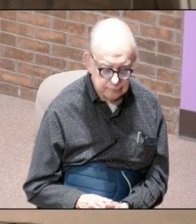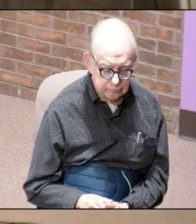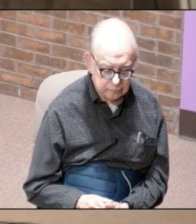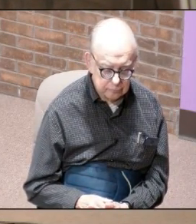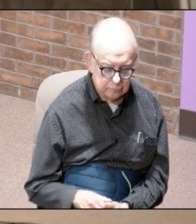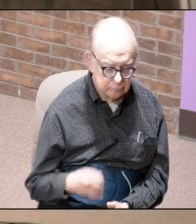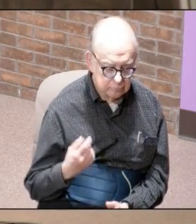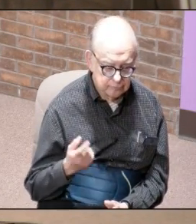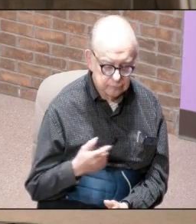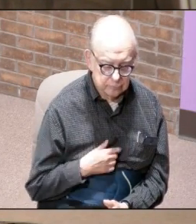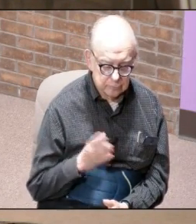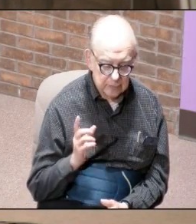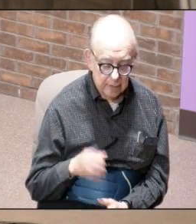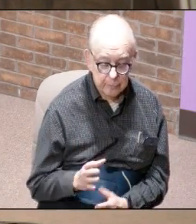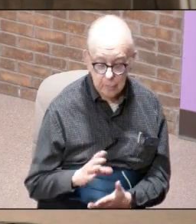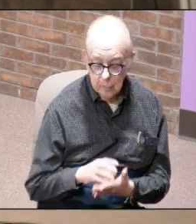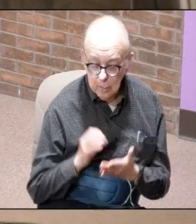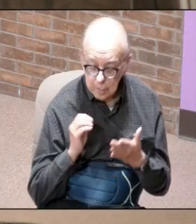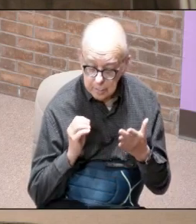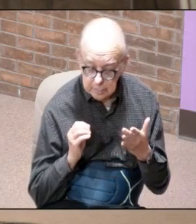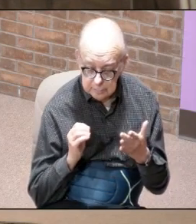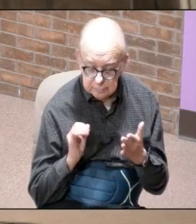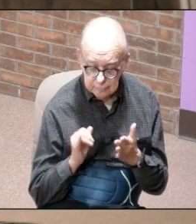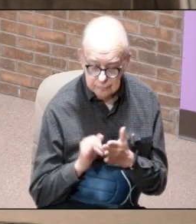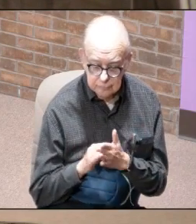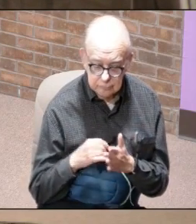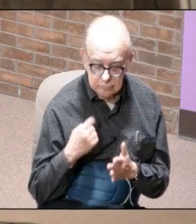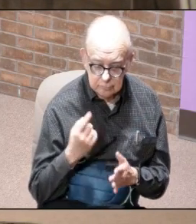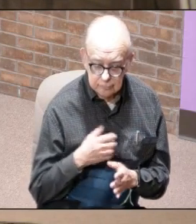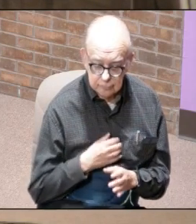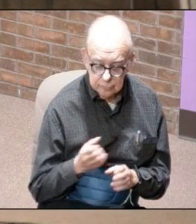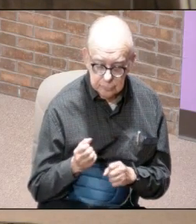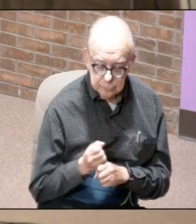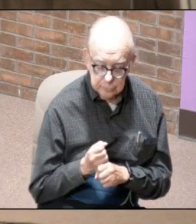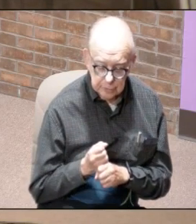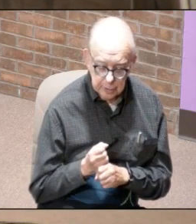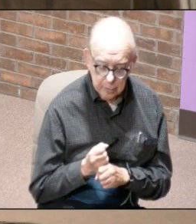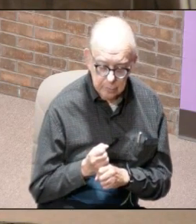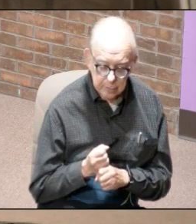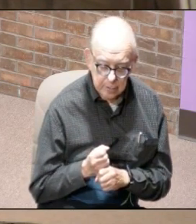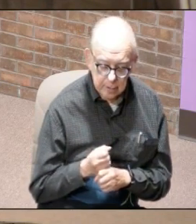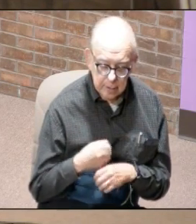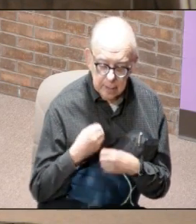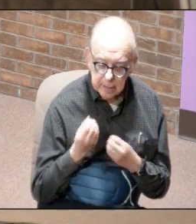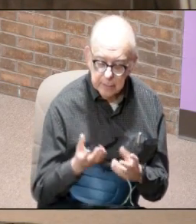we've got to learn that we don't give value to someone